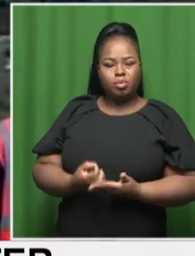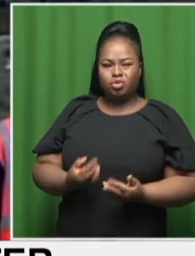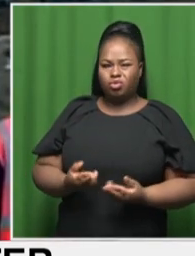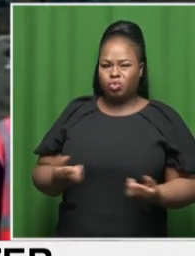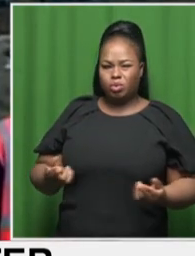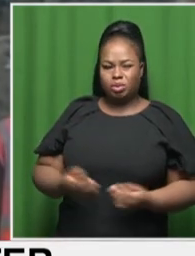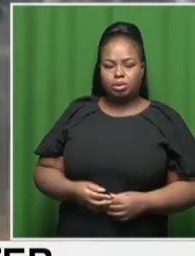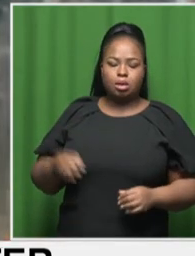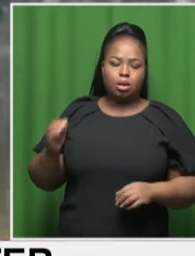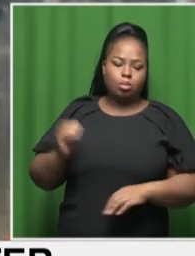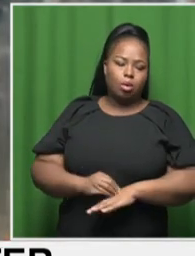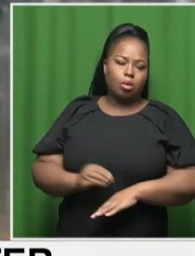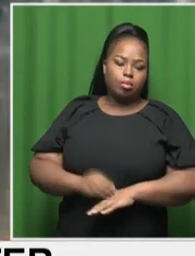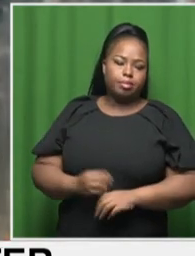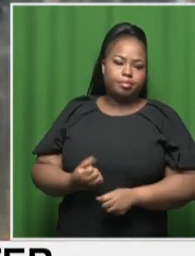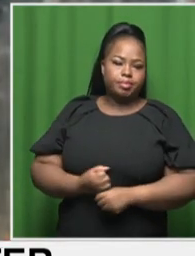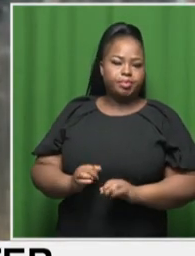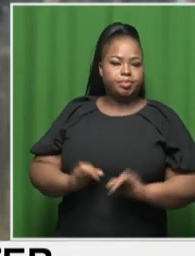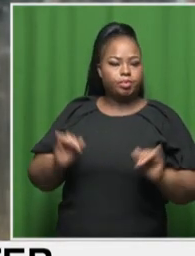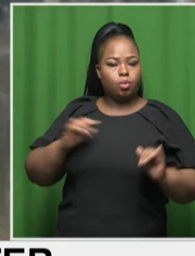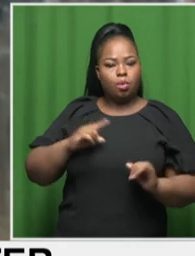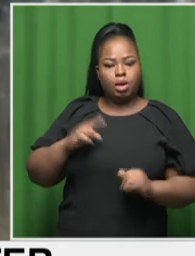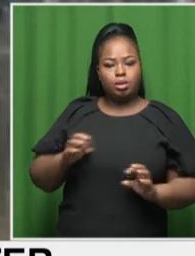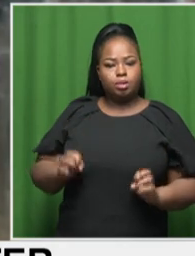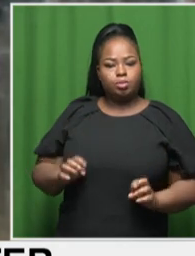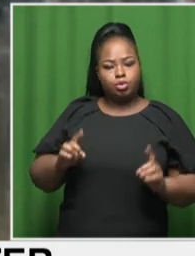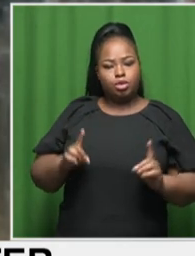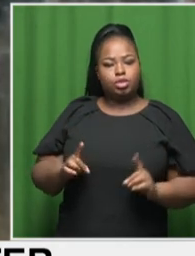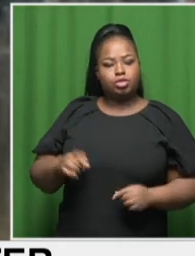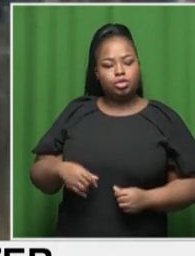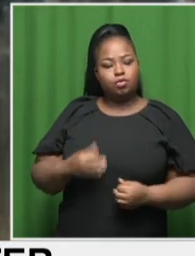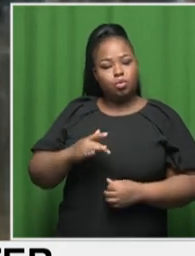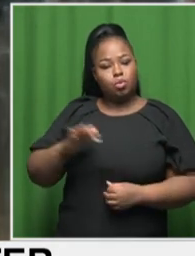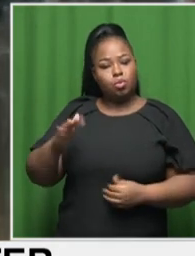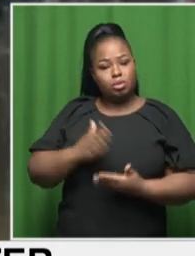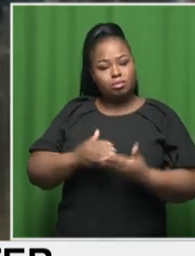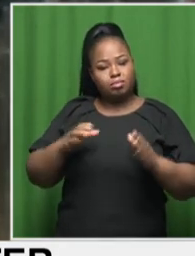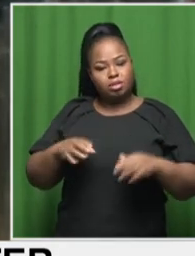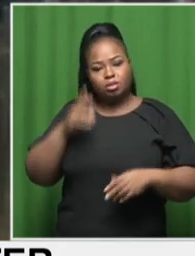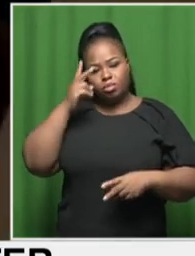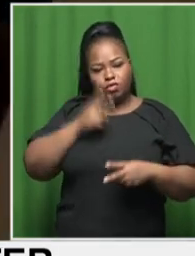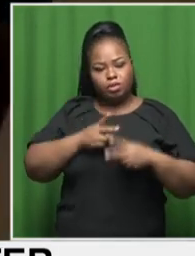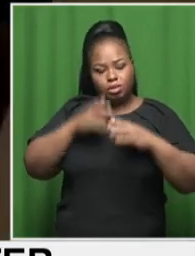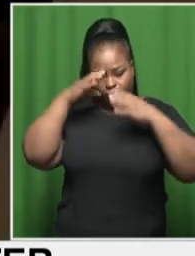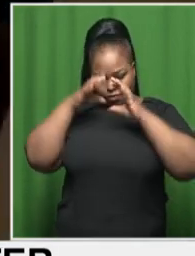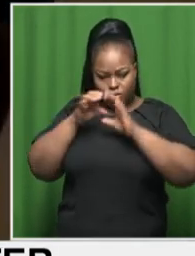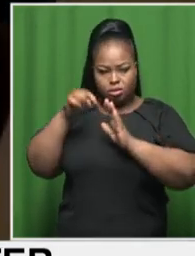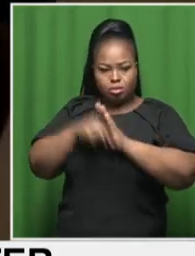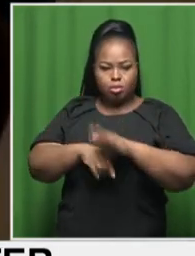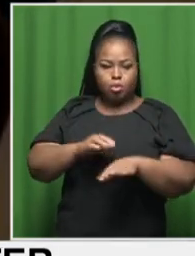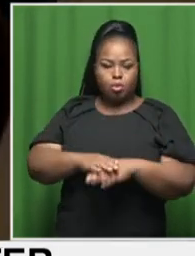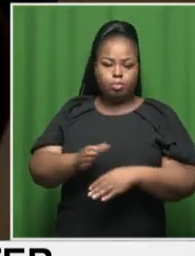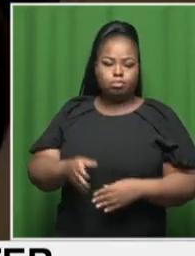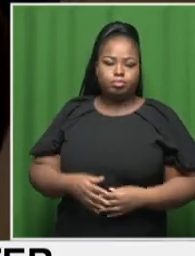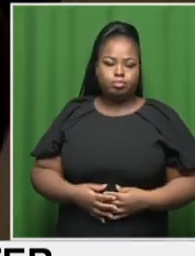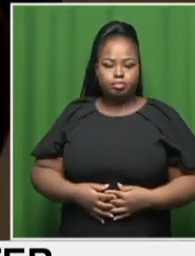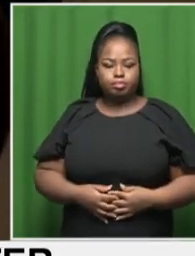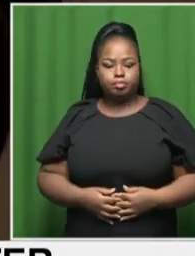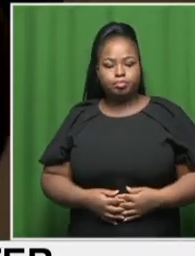compounding the problem with improving education for water sector professionals, a key focus of the conference.